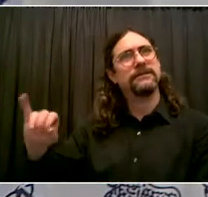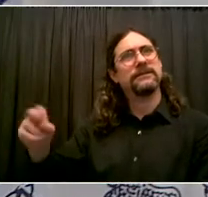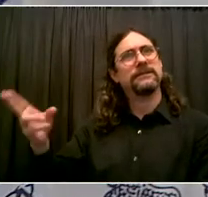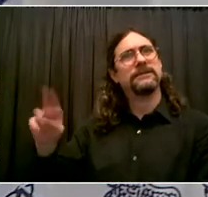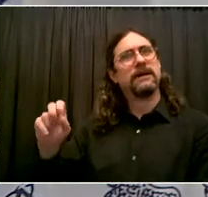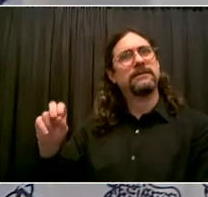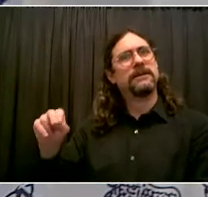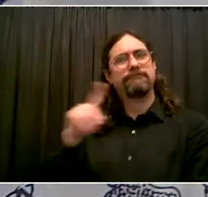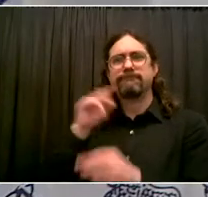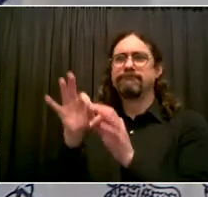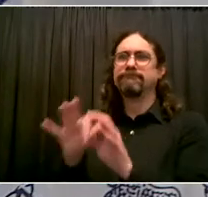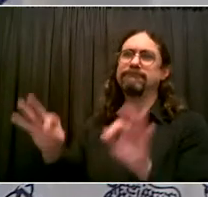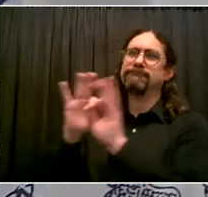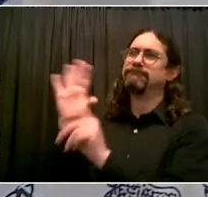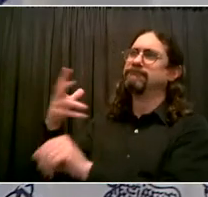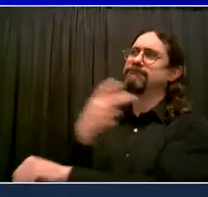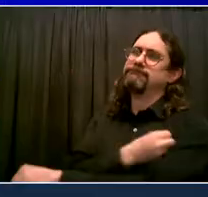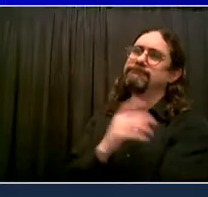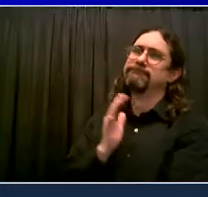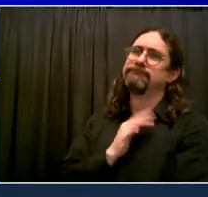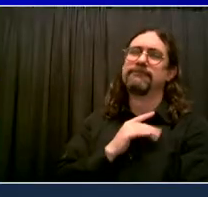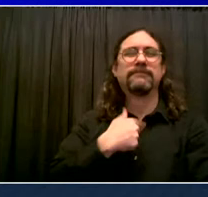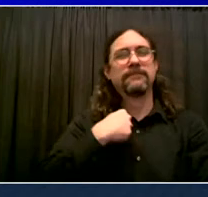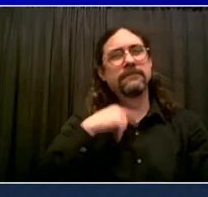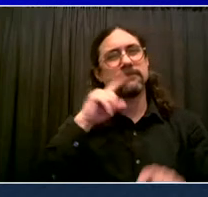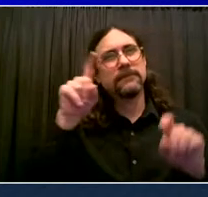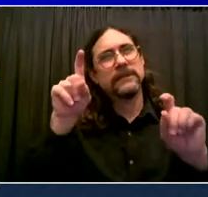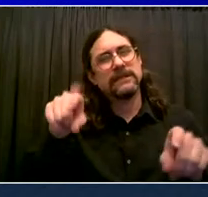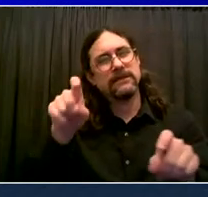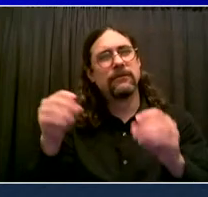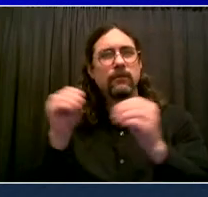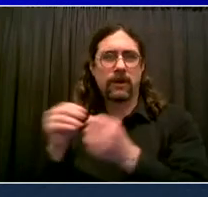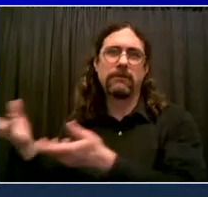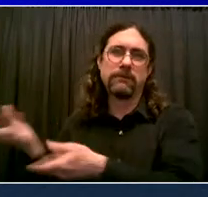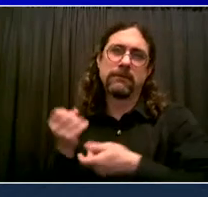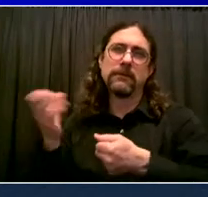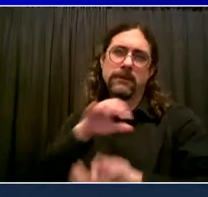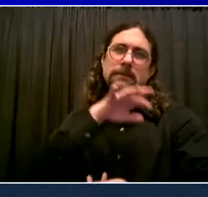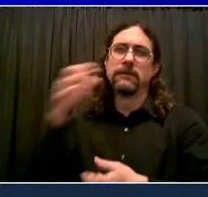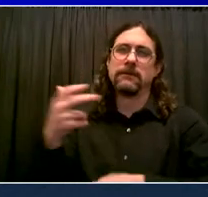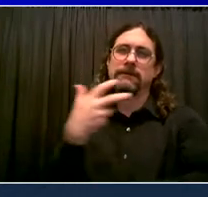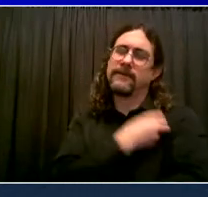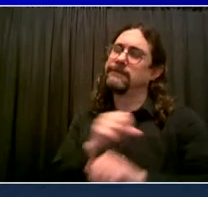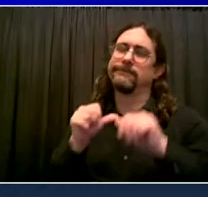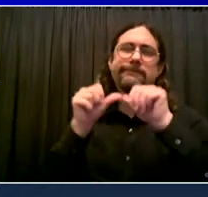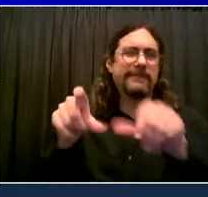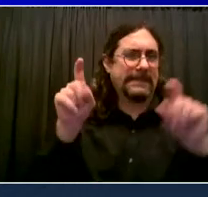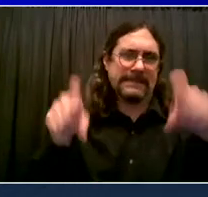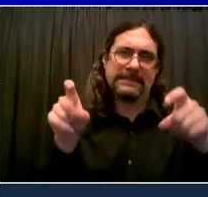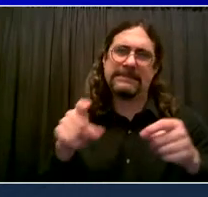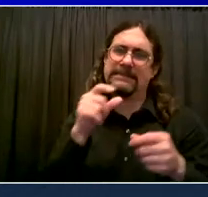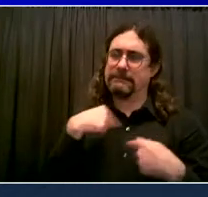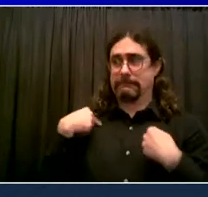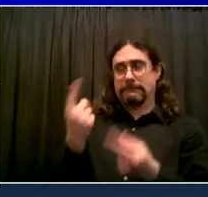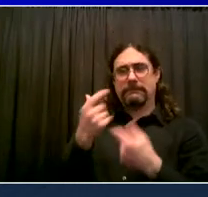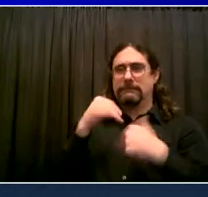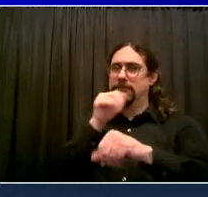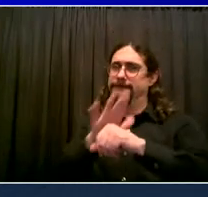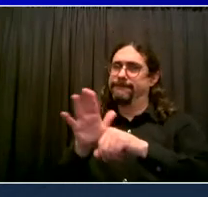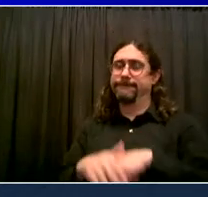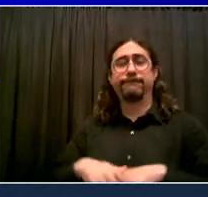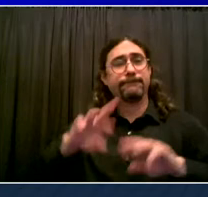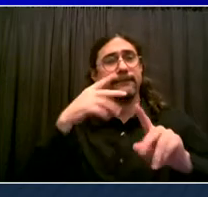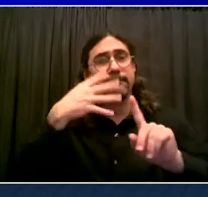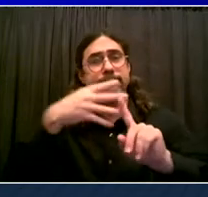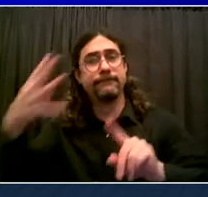Okay, let's go to our indicators. Number one, daily number of people admitted to New York City hospitals for suspected COVID-19. Okay,